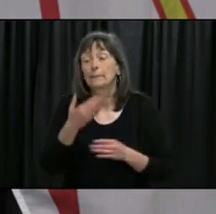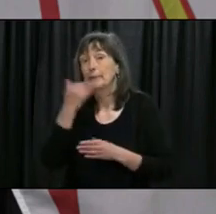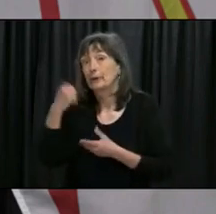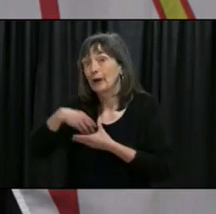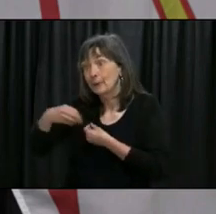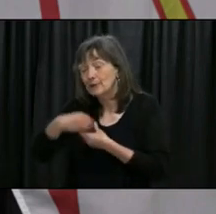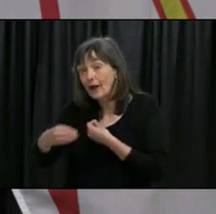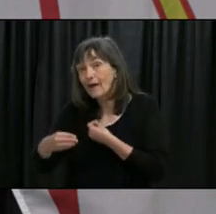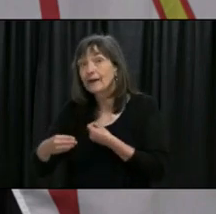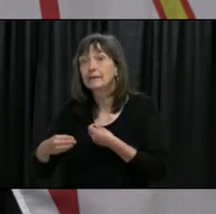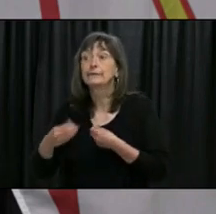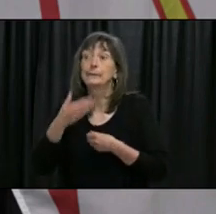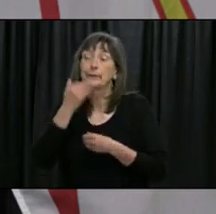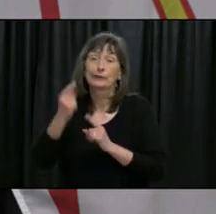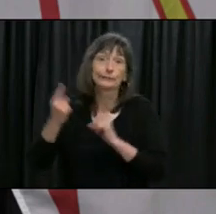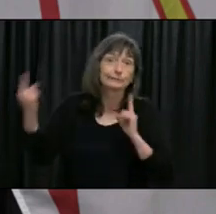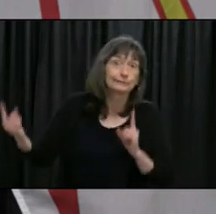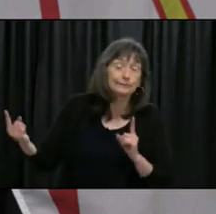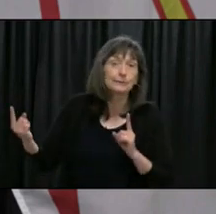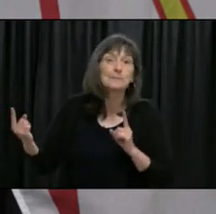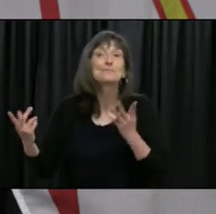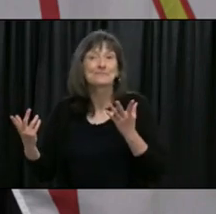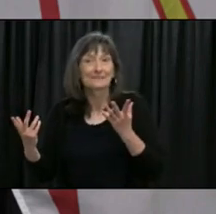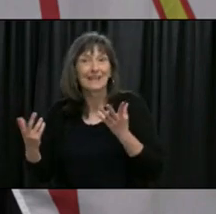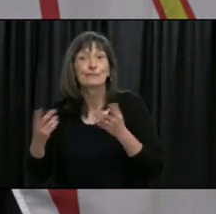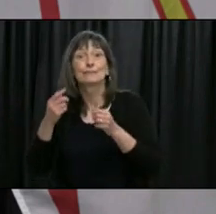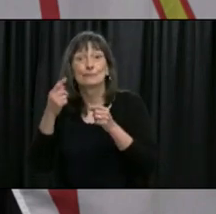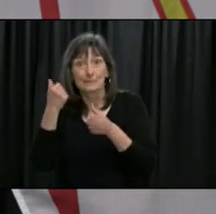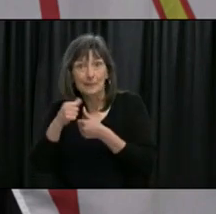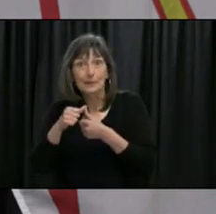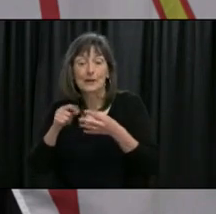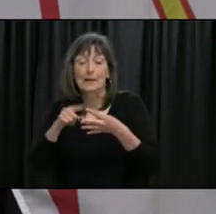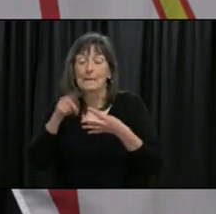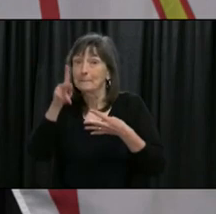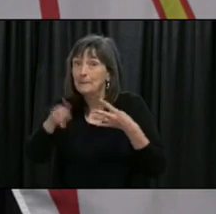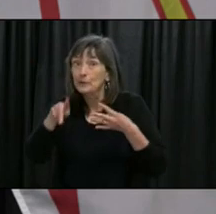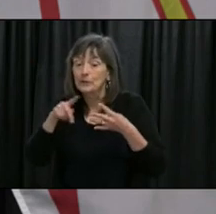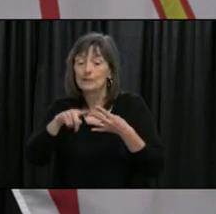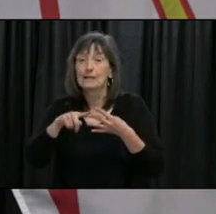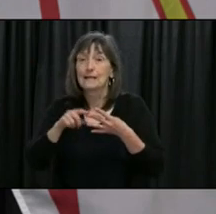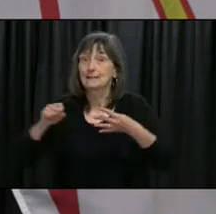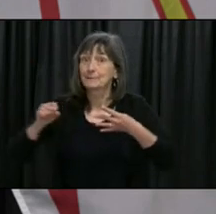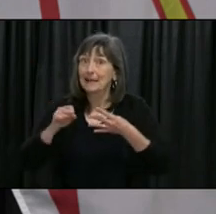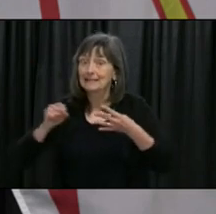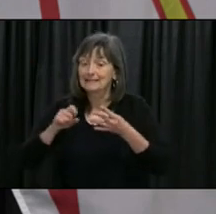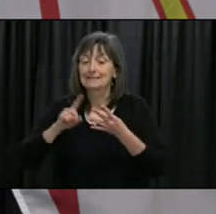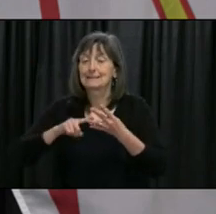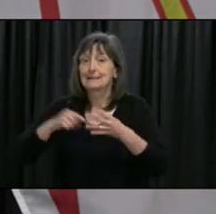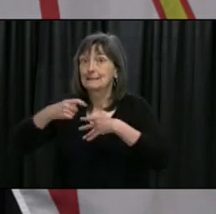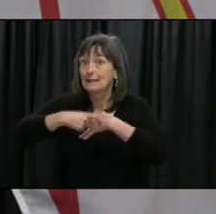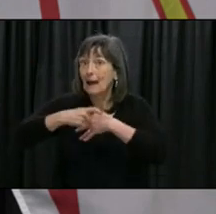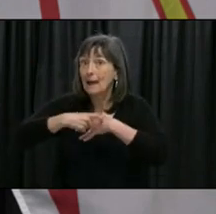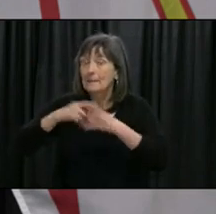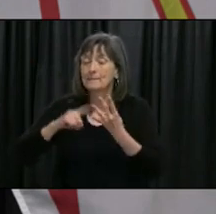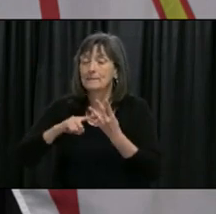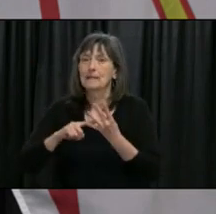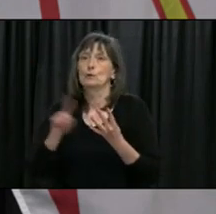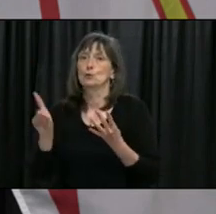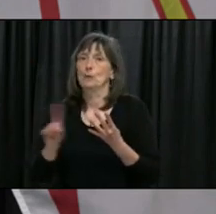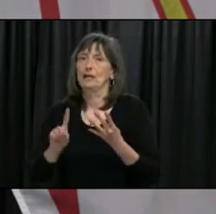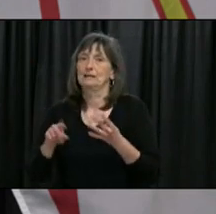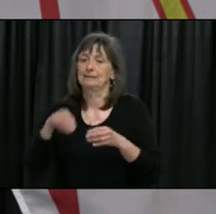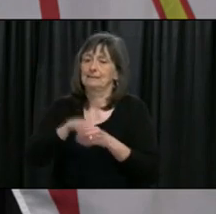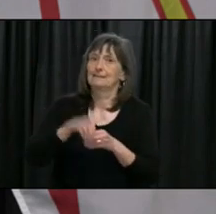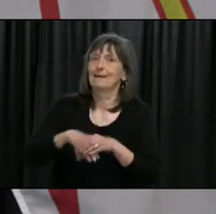said it before we want you to think about people space time place right so the fewer people as possible that you can come into contact